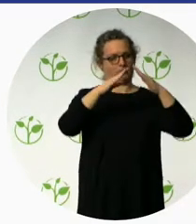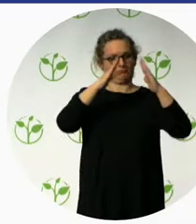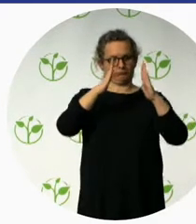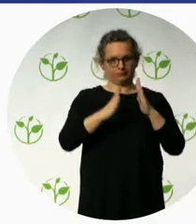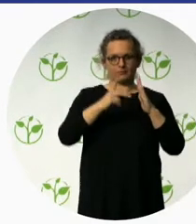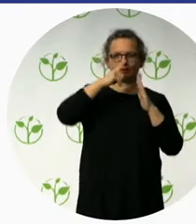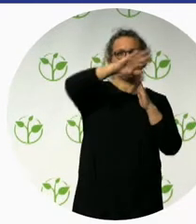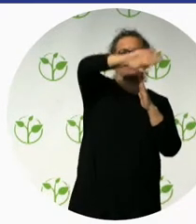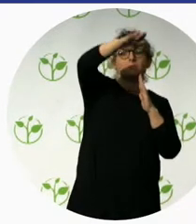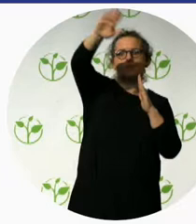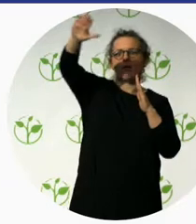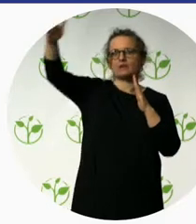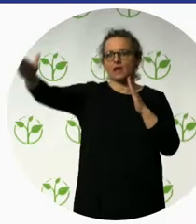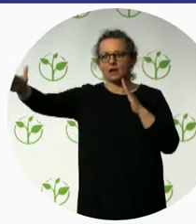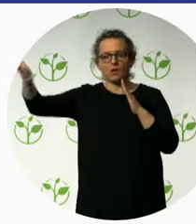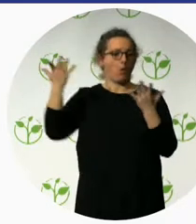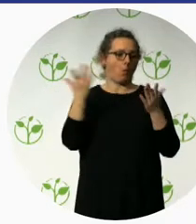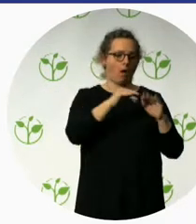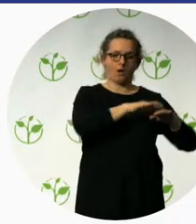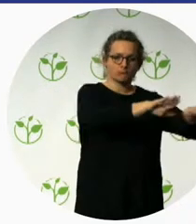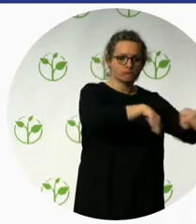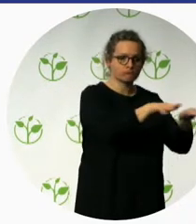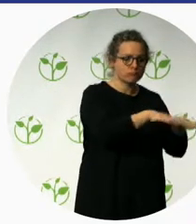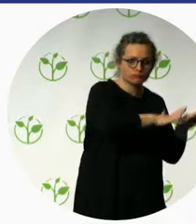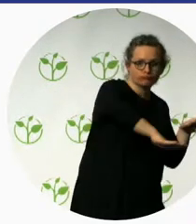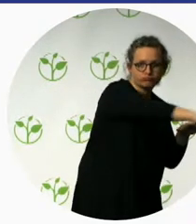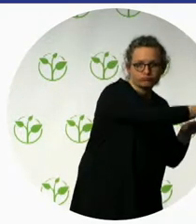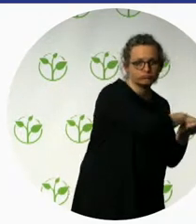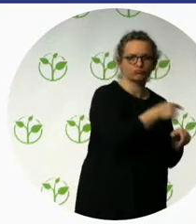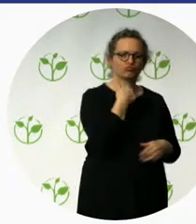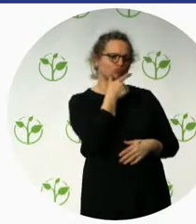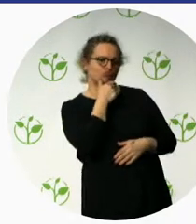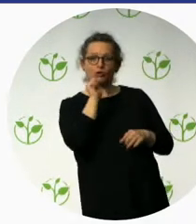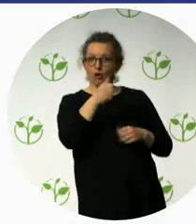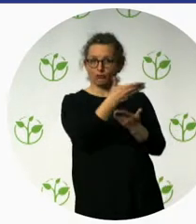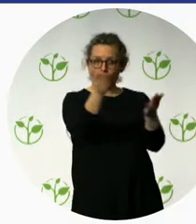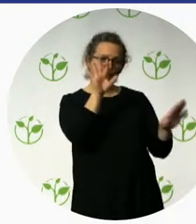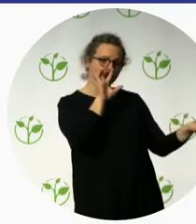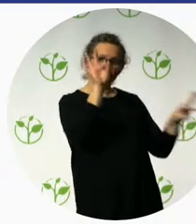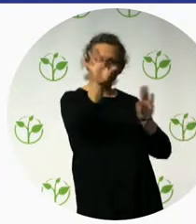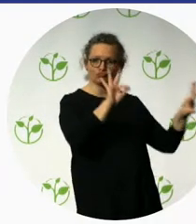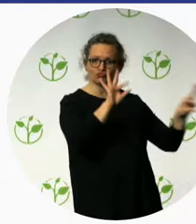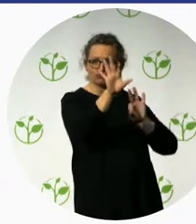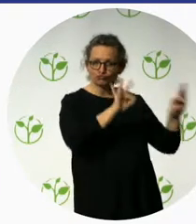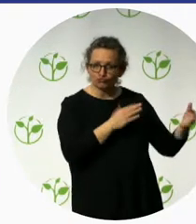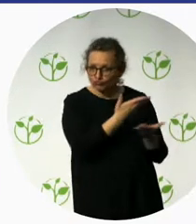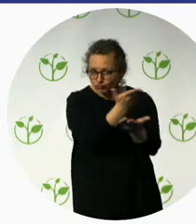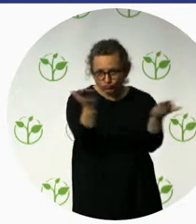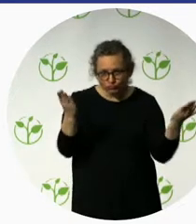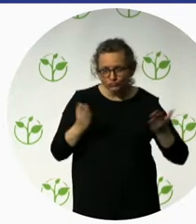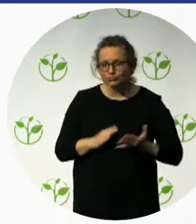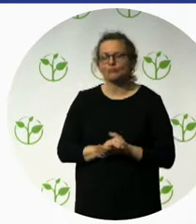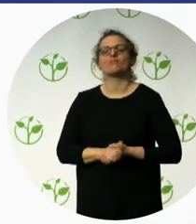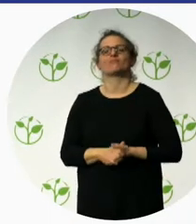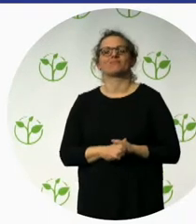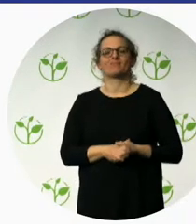in tour operating, since we cannot only provide accommodation, etc.,